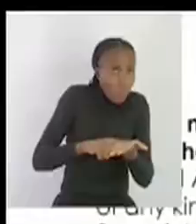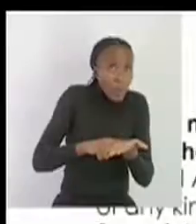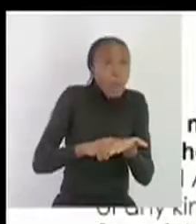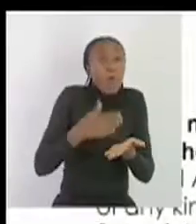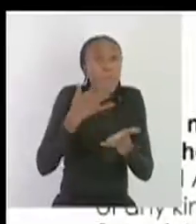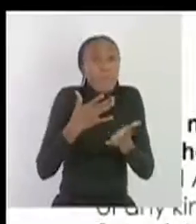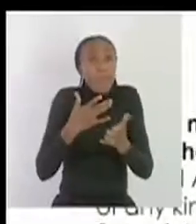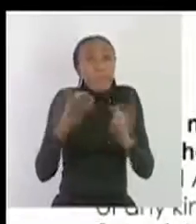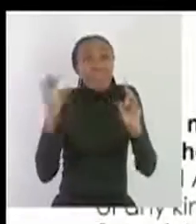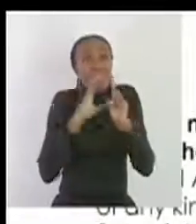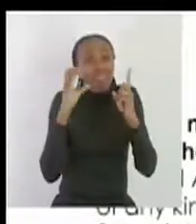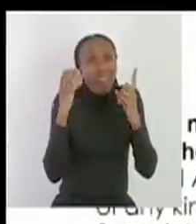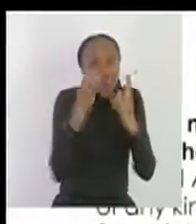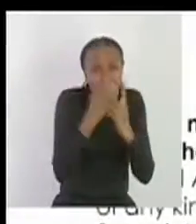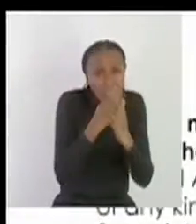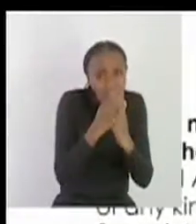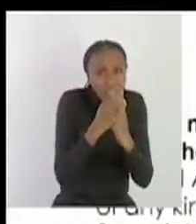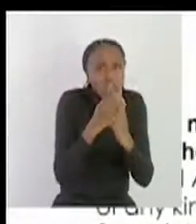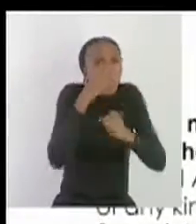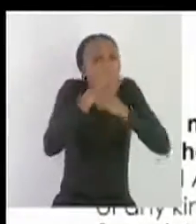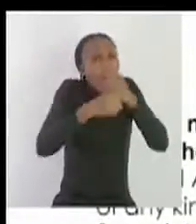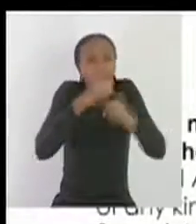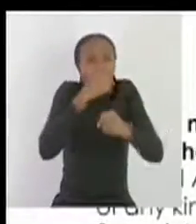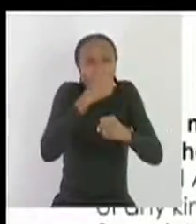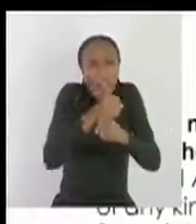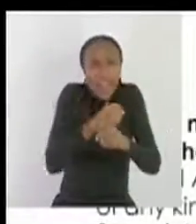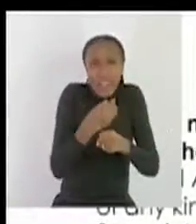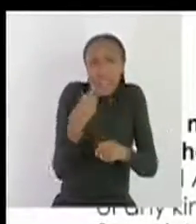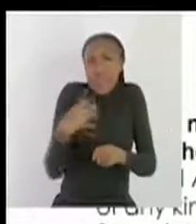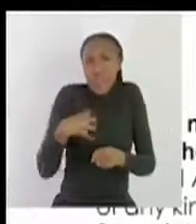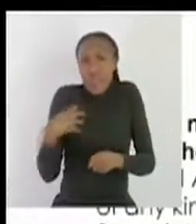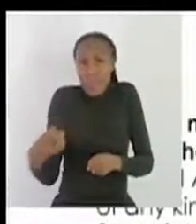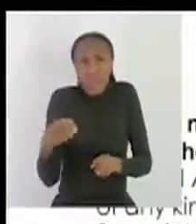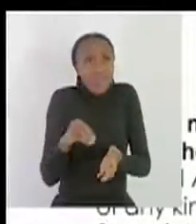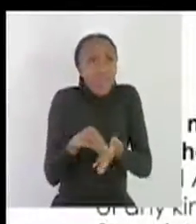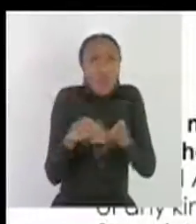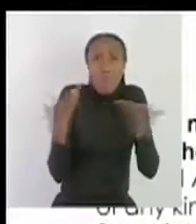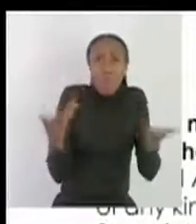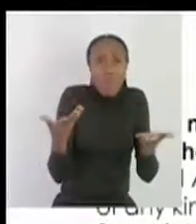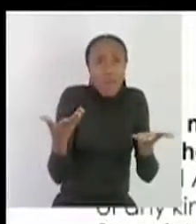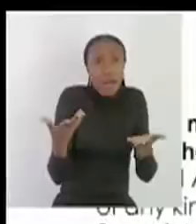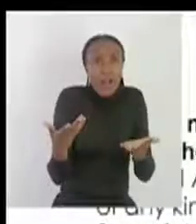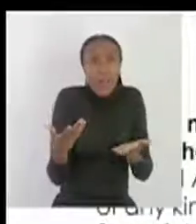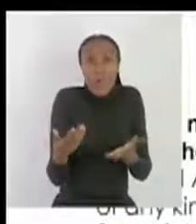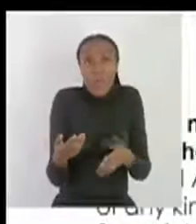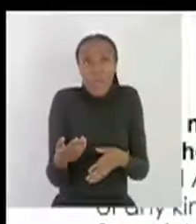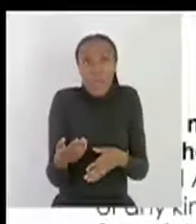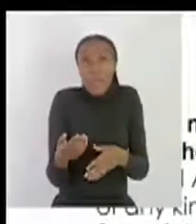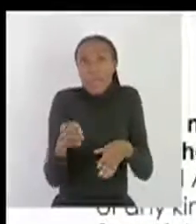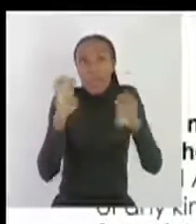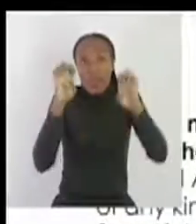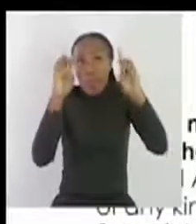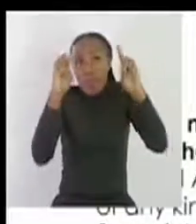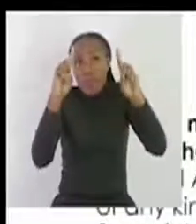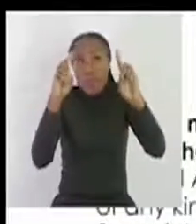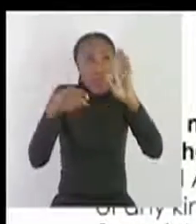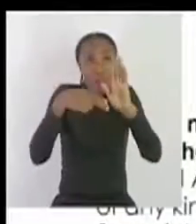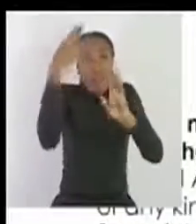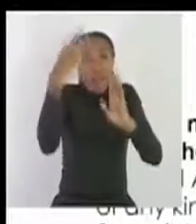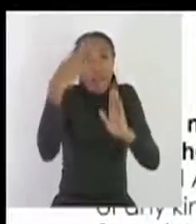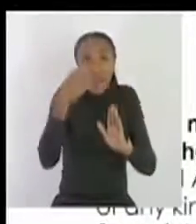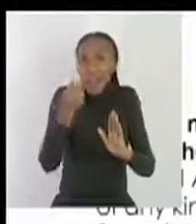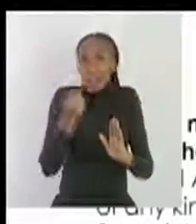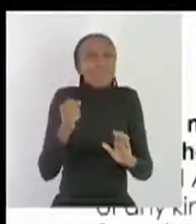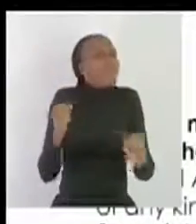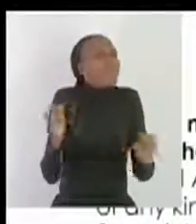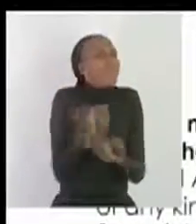age financial status or educational status so meaning that don't don't